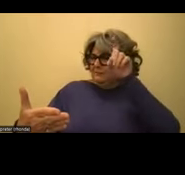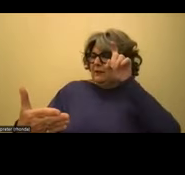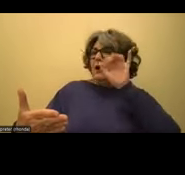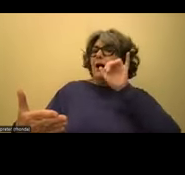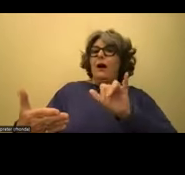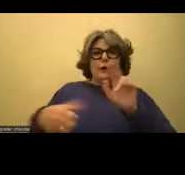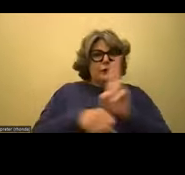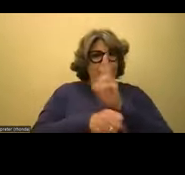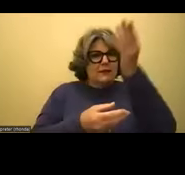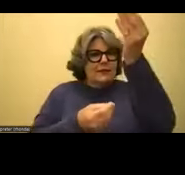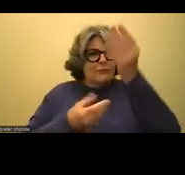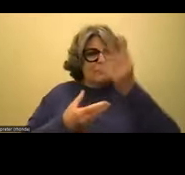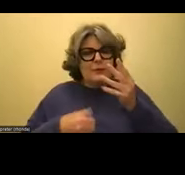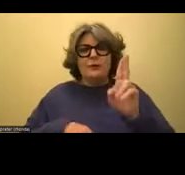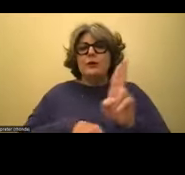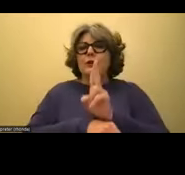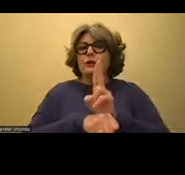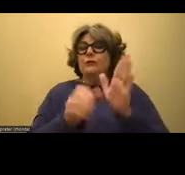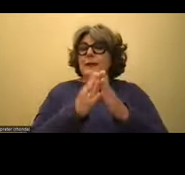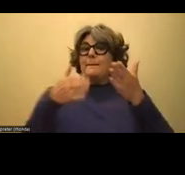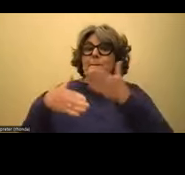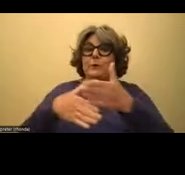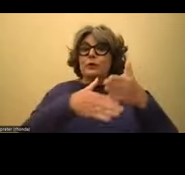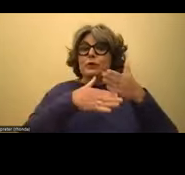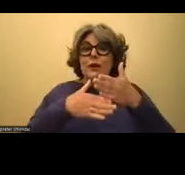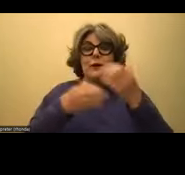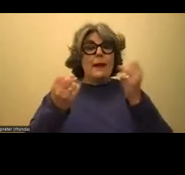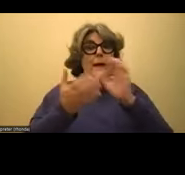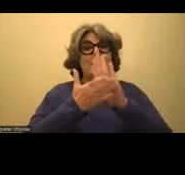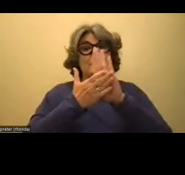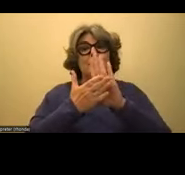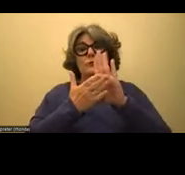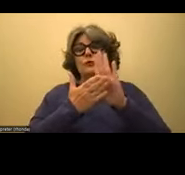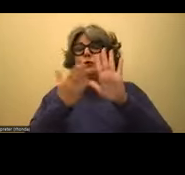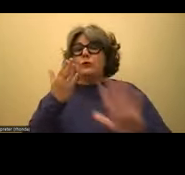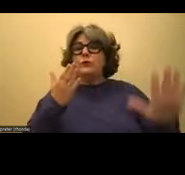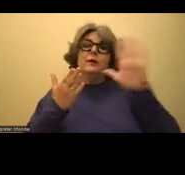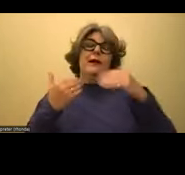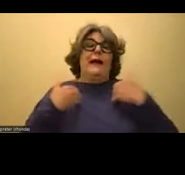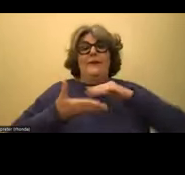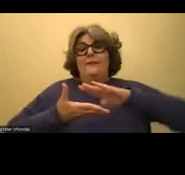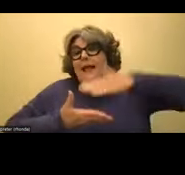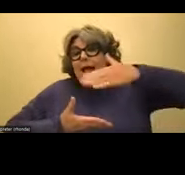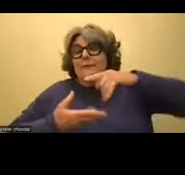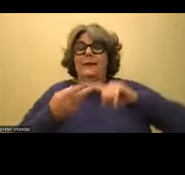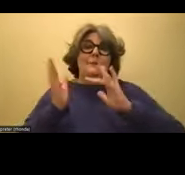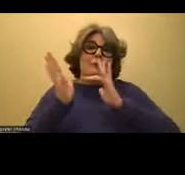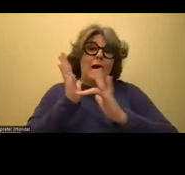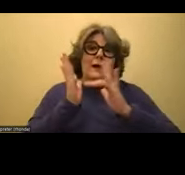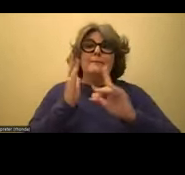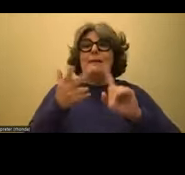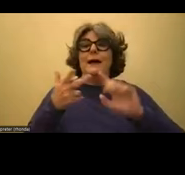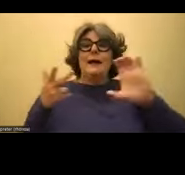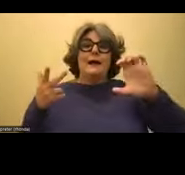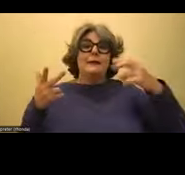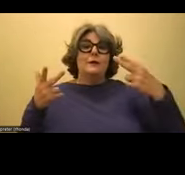and feeling good about themselves. And so many of our schools are one-to-one with Chromebooks or laptops or iPads. They won't